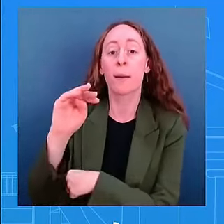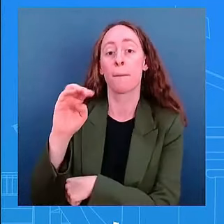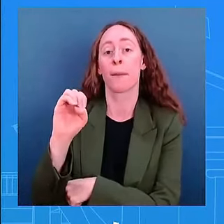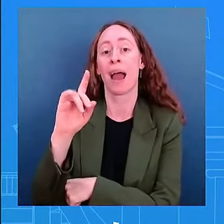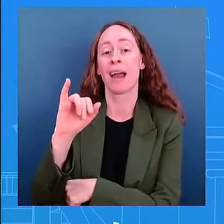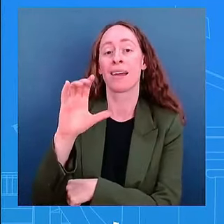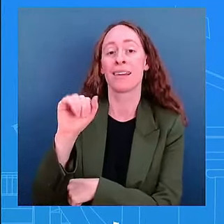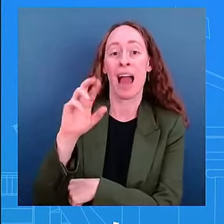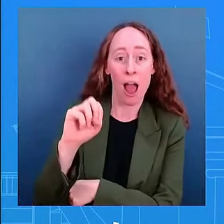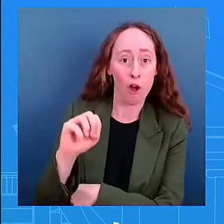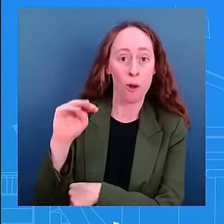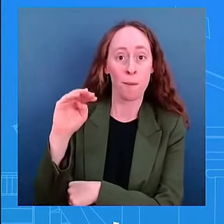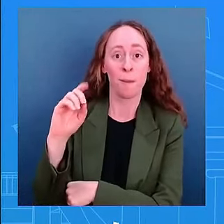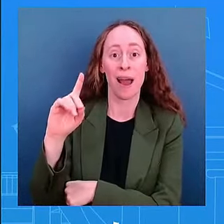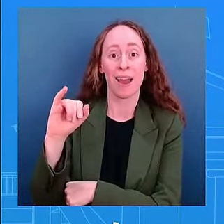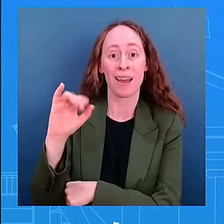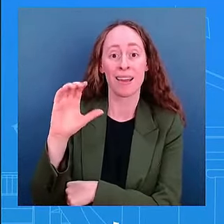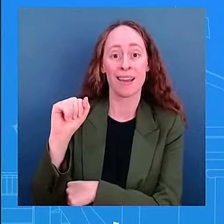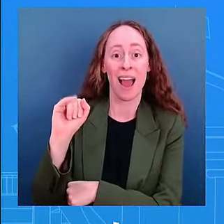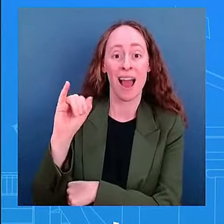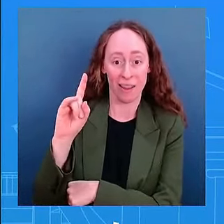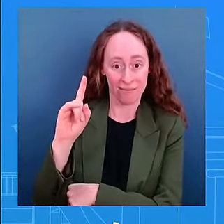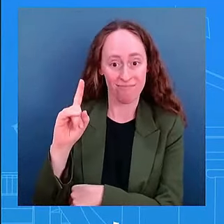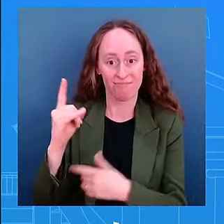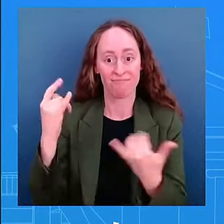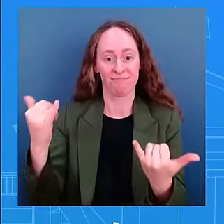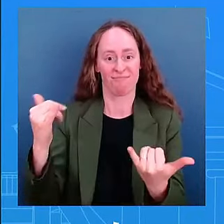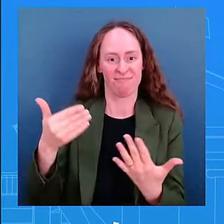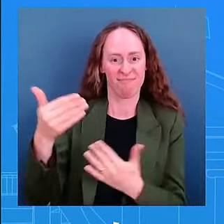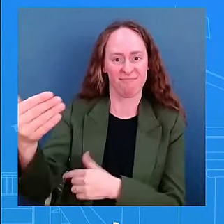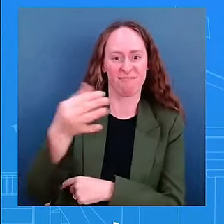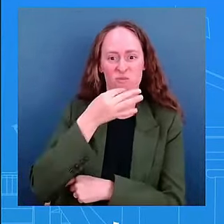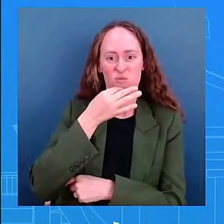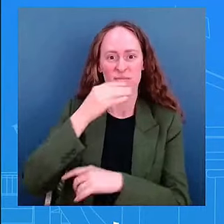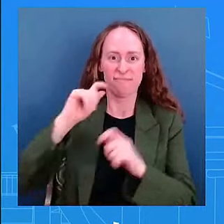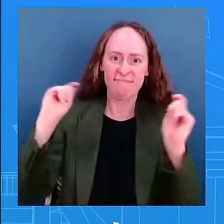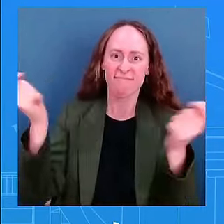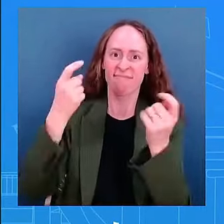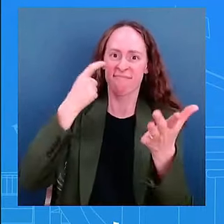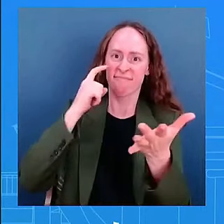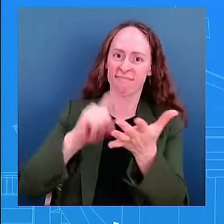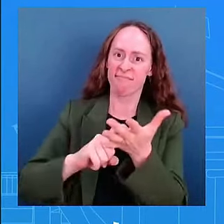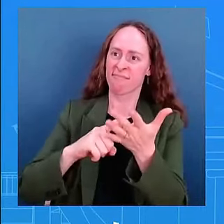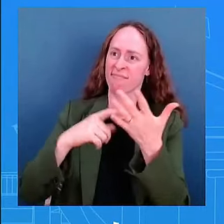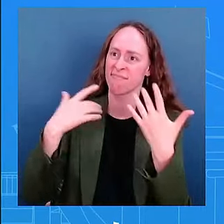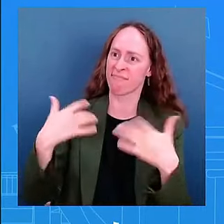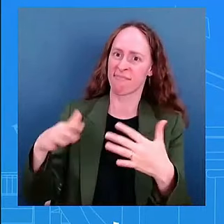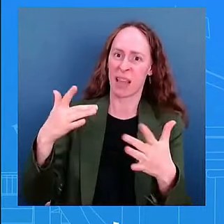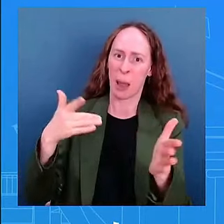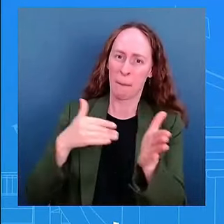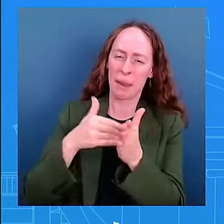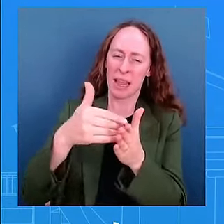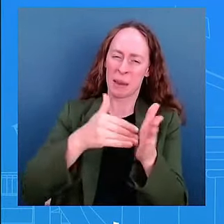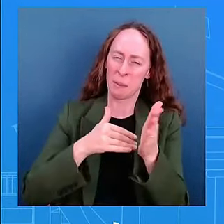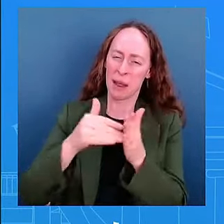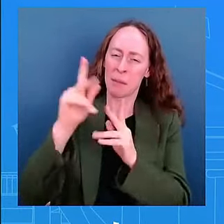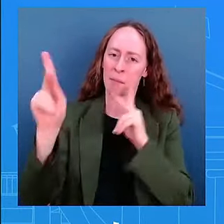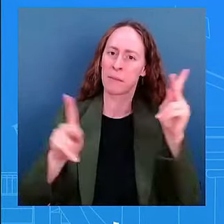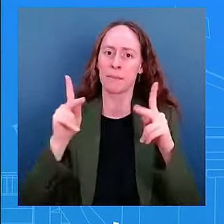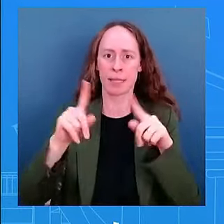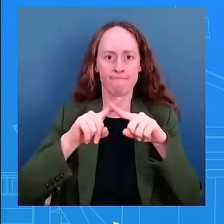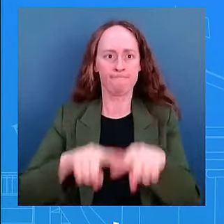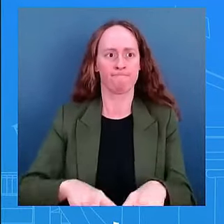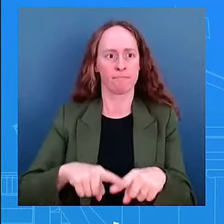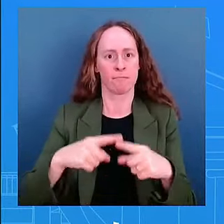millions of americans the security and dignity of affordable health care coverage nearly 140 million americans benefit from these